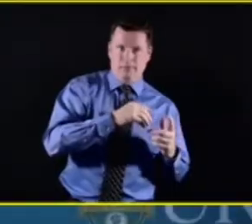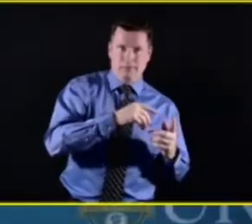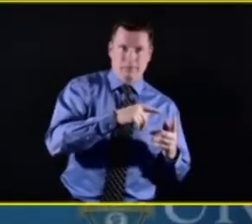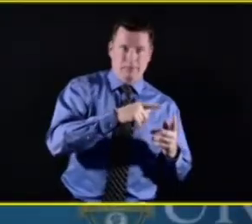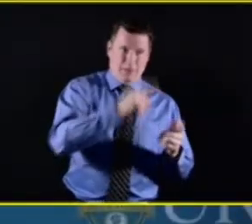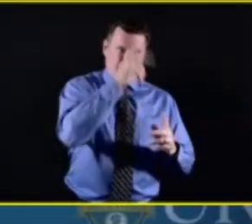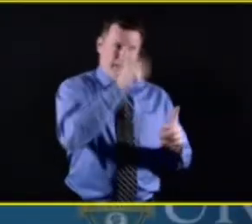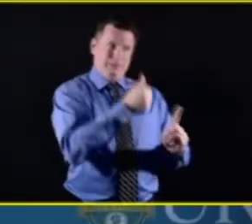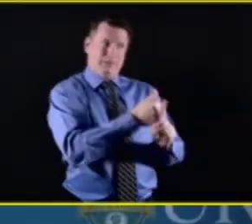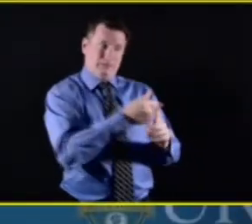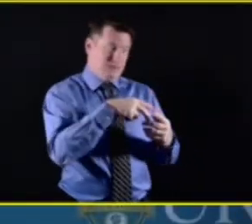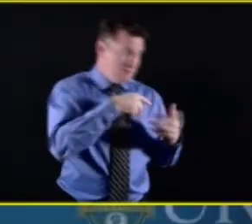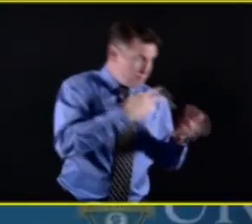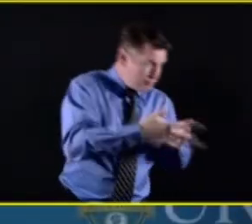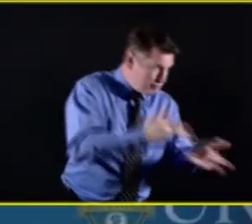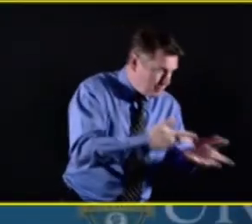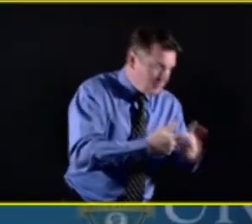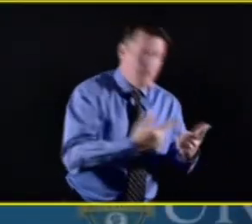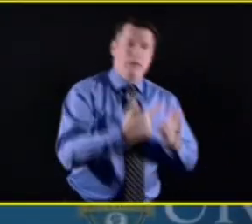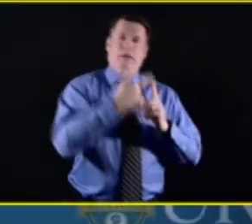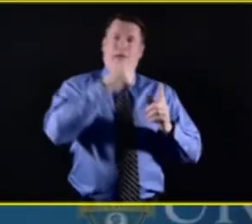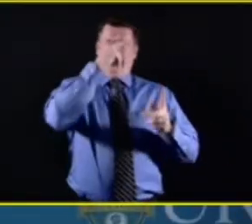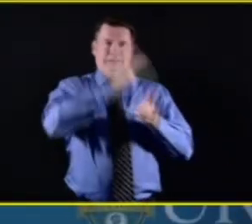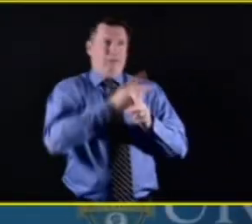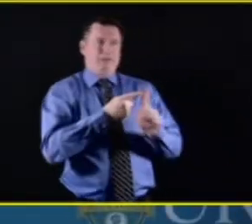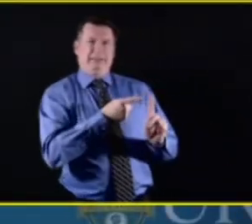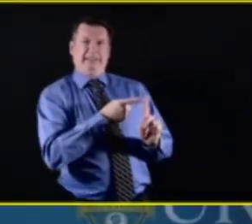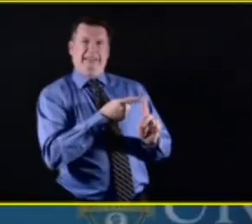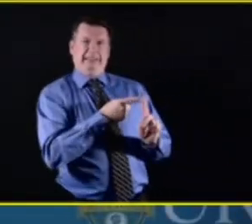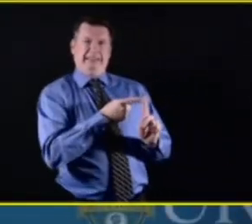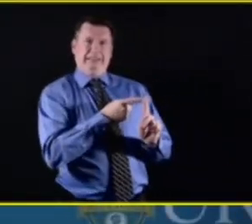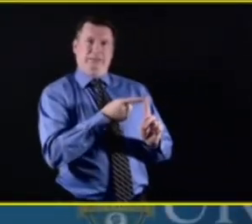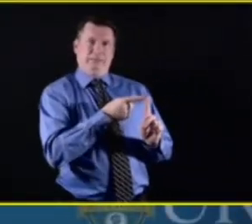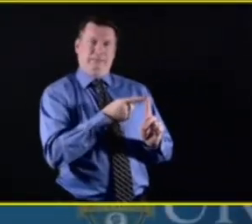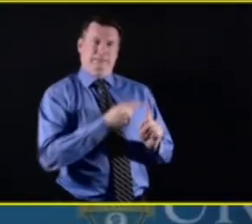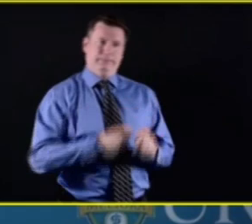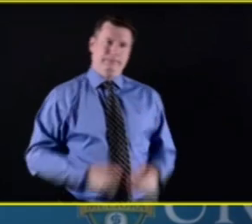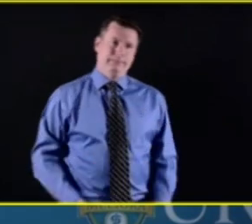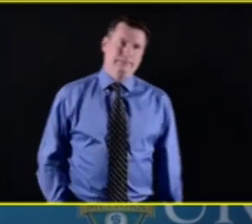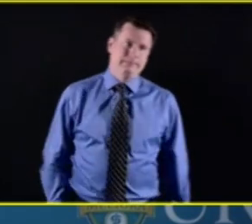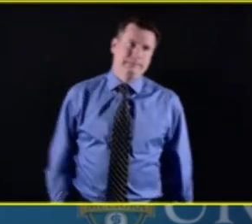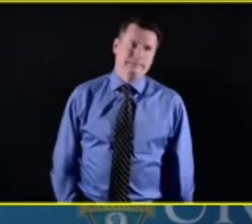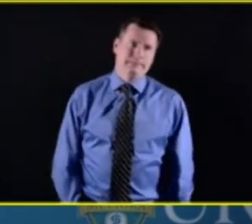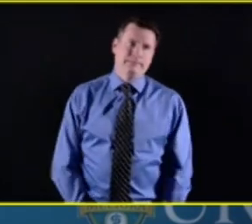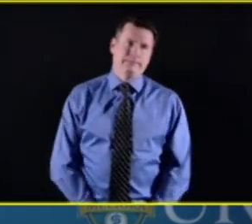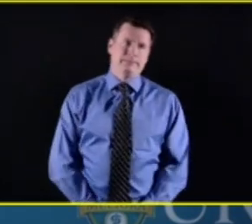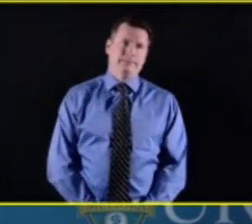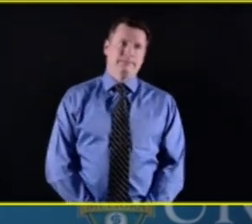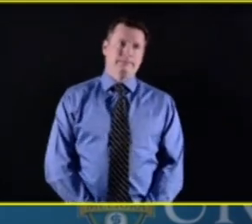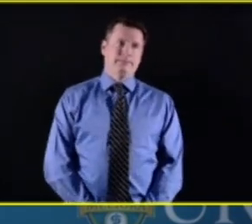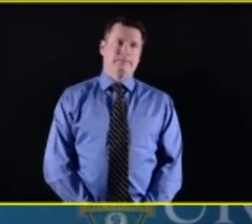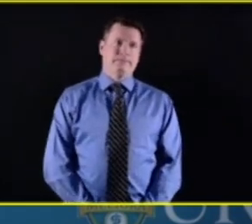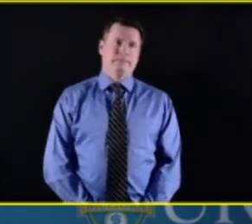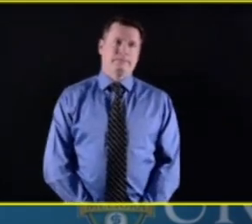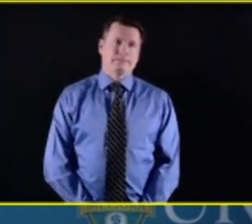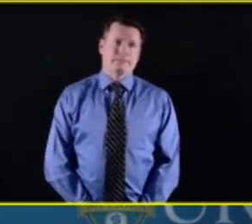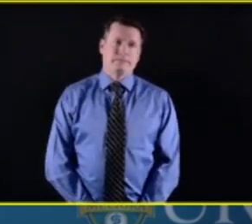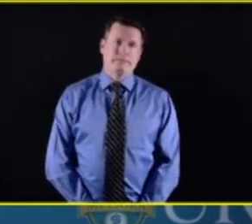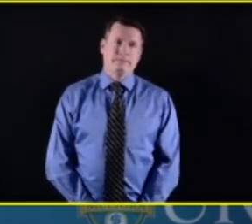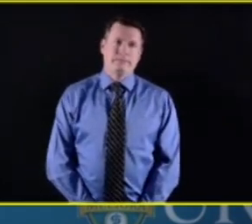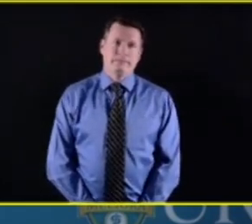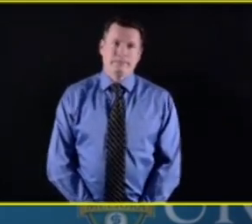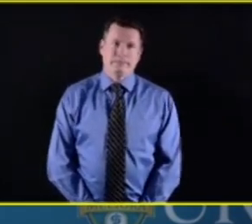Thank you, Tyler. Next, I see Brett Dahlberg from WXXI News. Brett, do you want to ask a question?